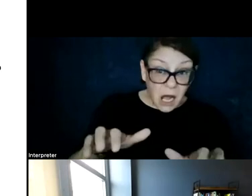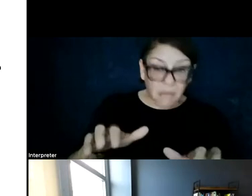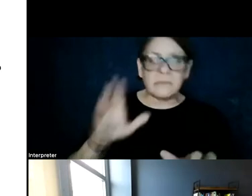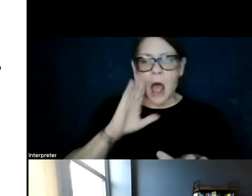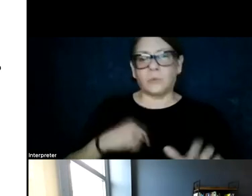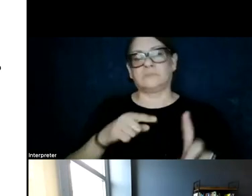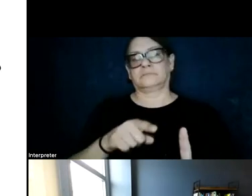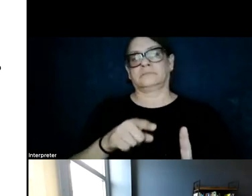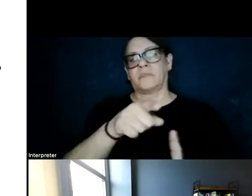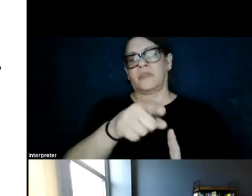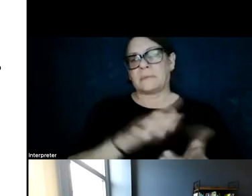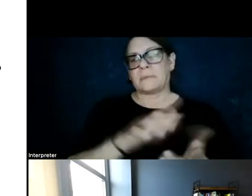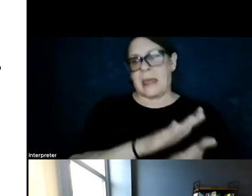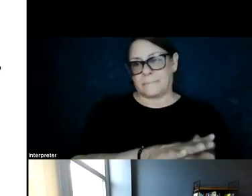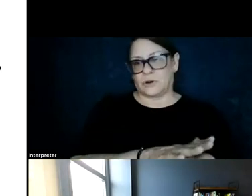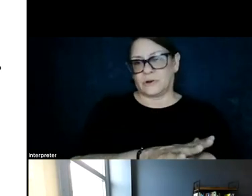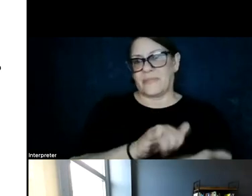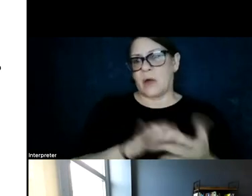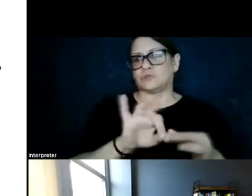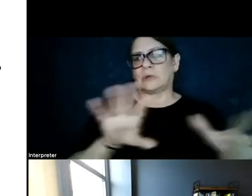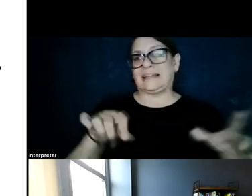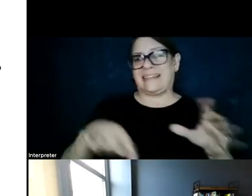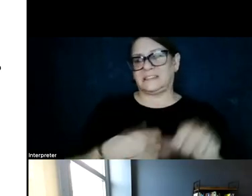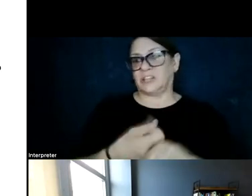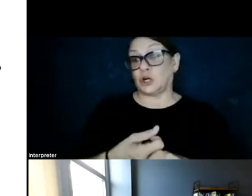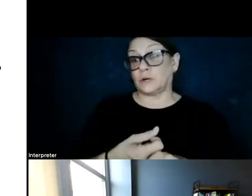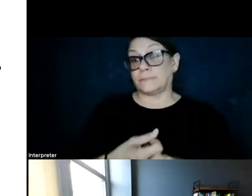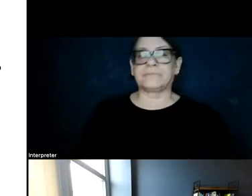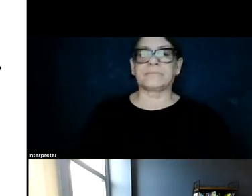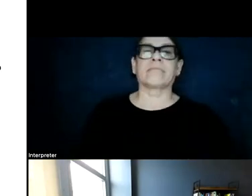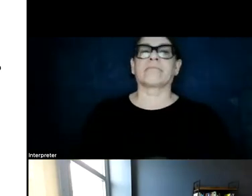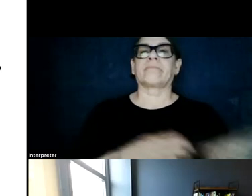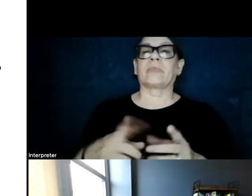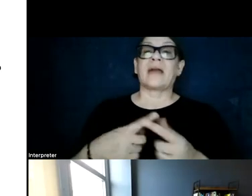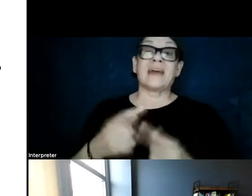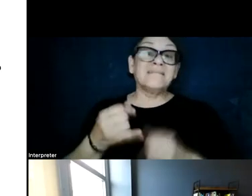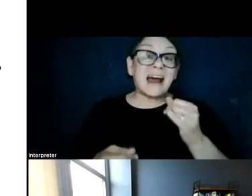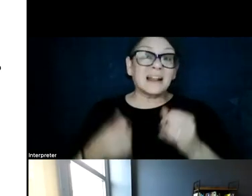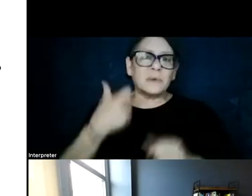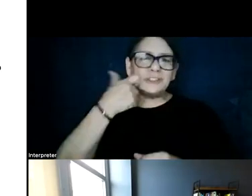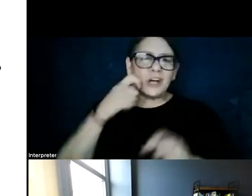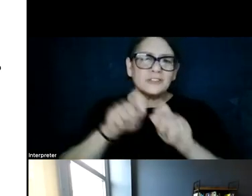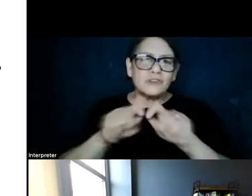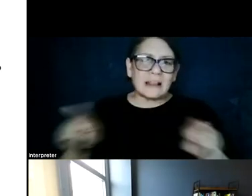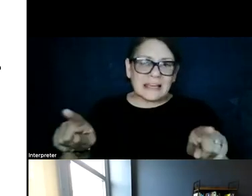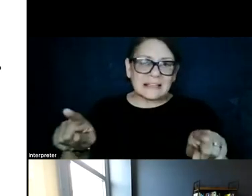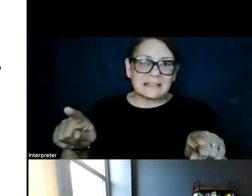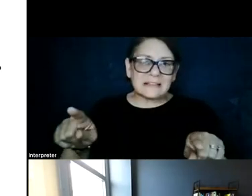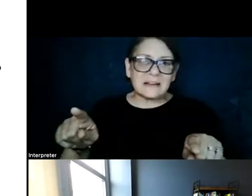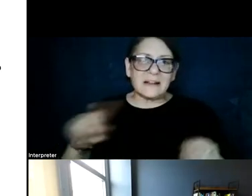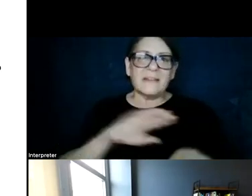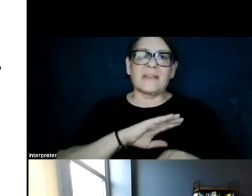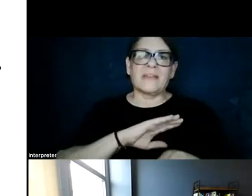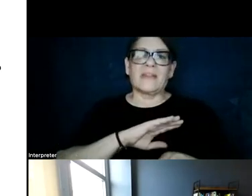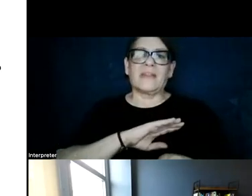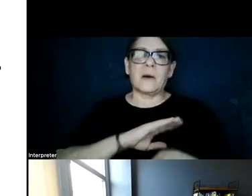to point you to that paper that was released earlier this year. And then finally, we just released the PowerPlace